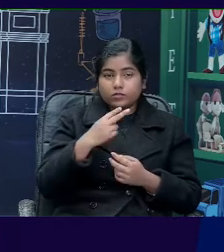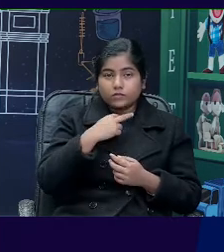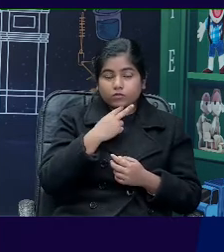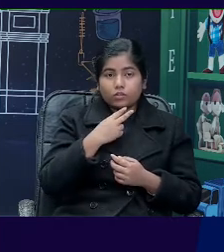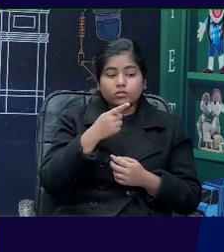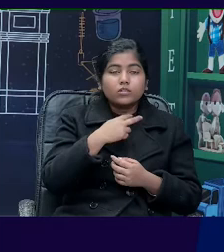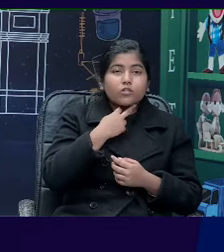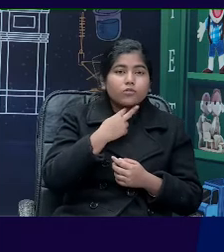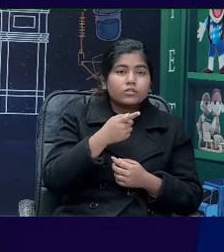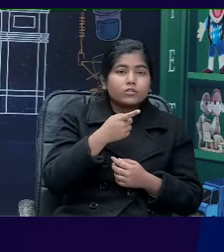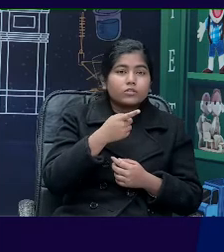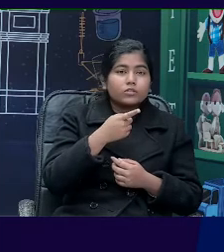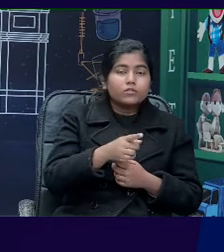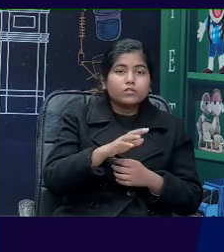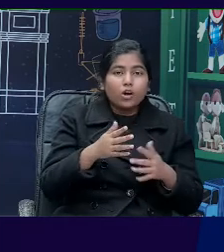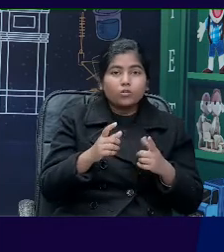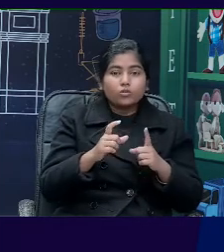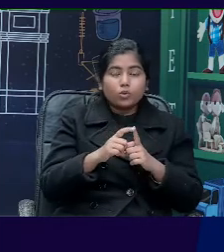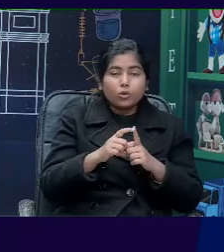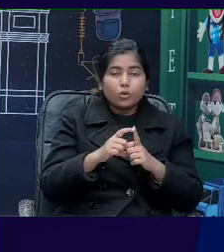So, this is the bleating of the dough, you know.